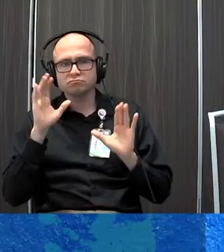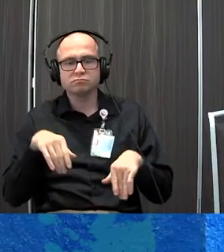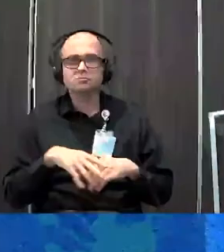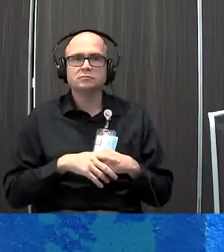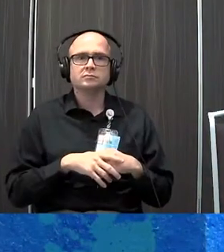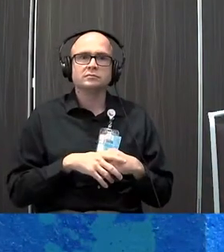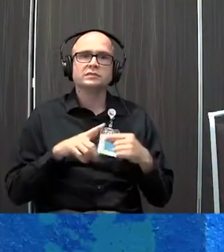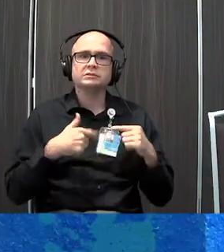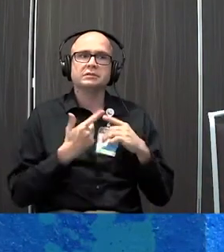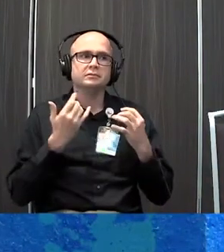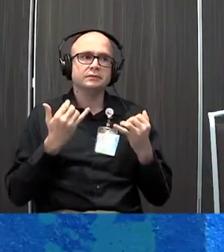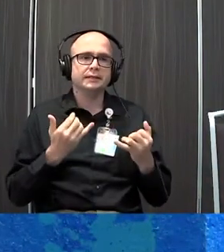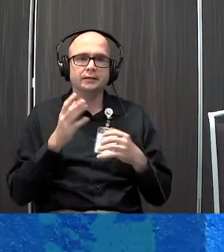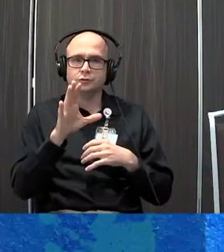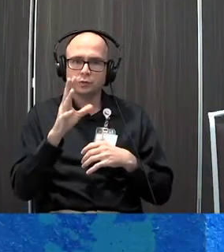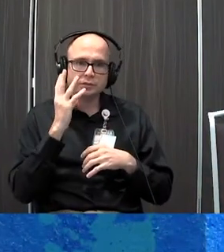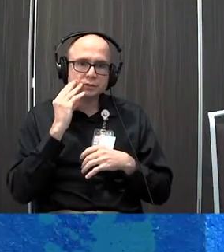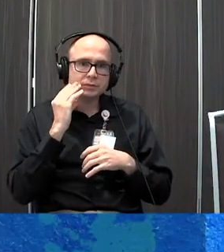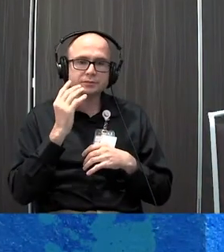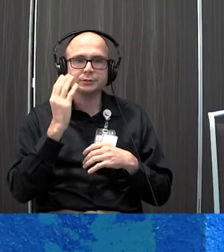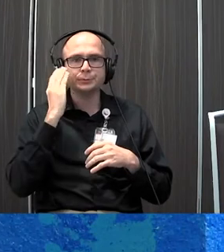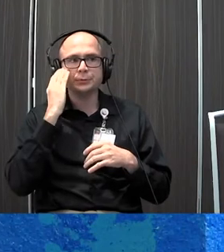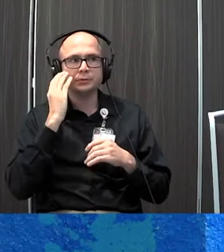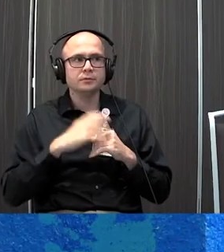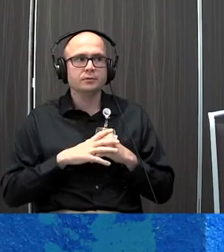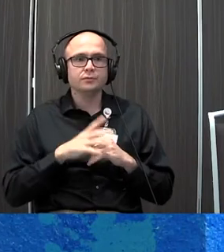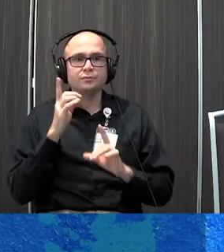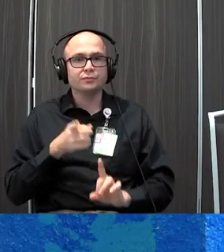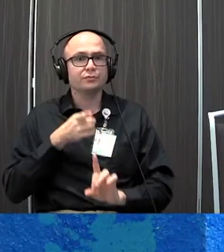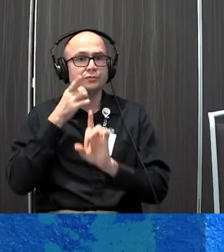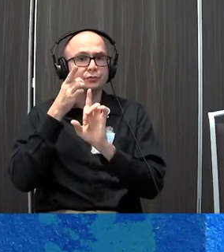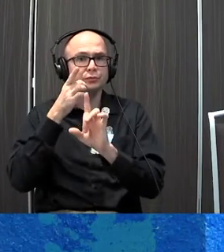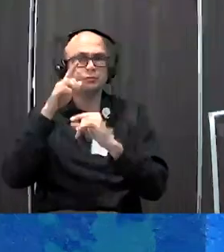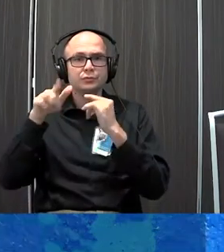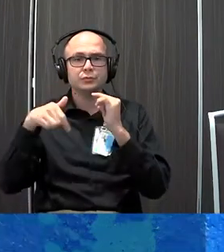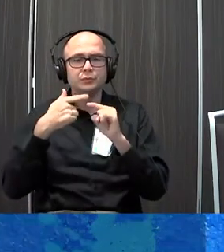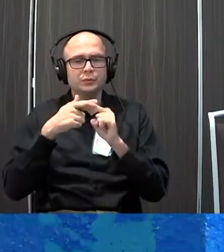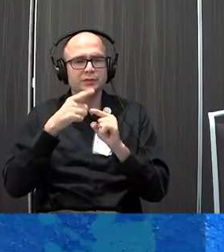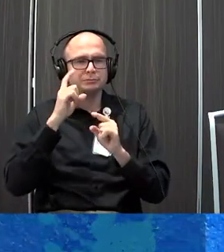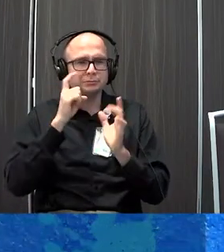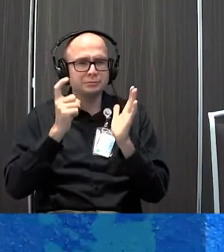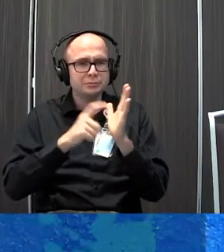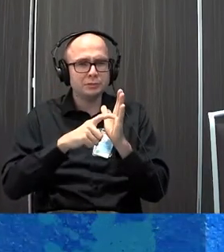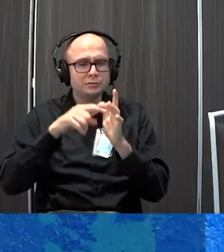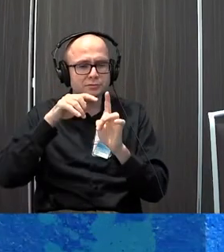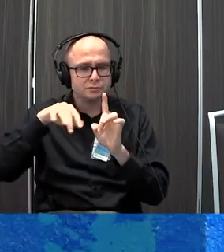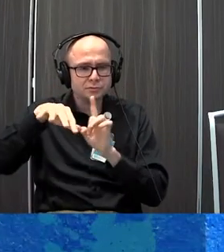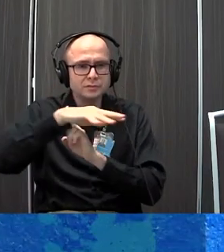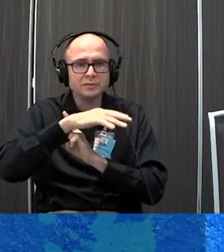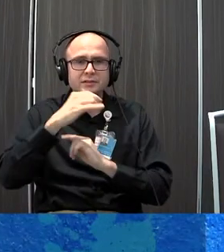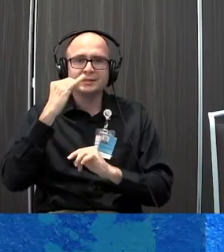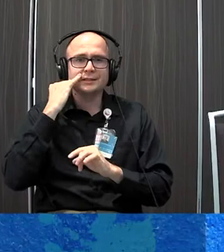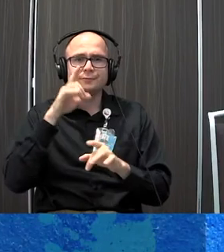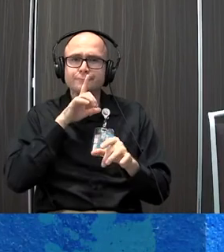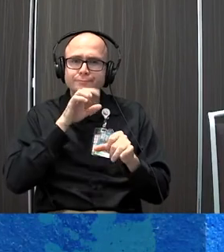It really is about present moment experience and awareness. And one of the goals is when we're able to really notice what's happening right now. If you're really